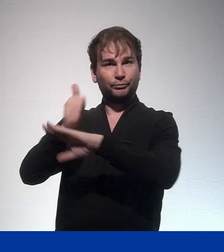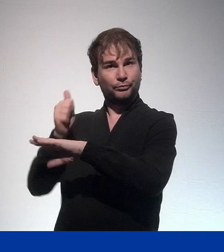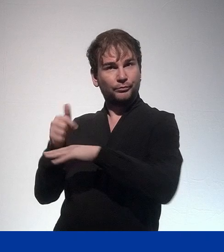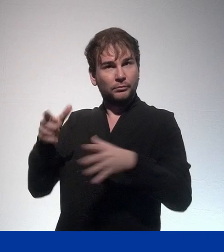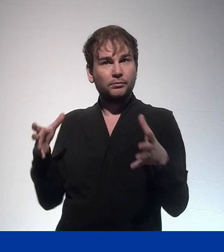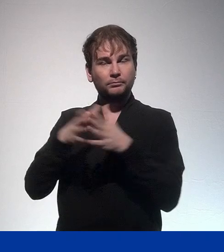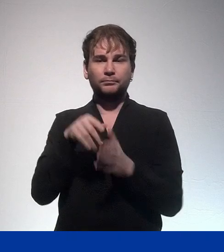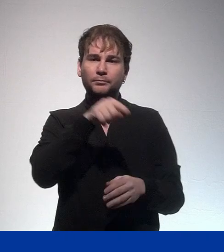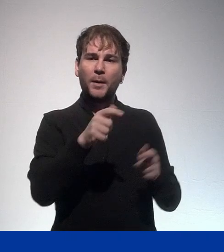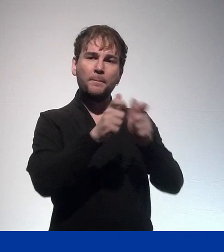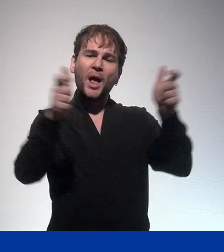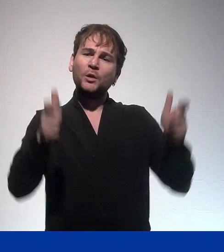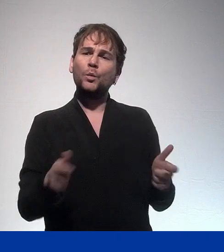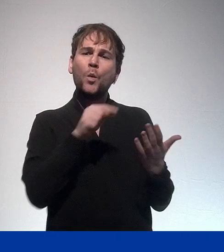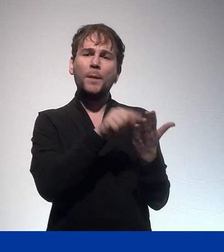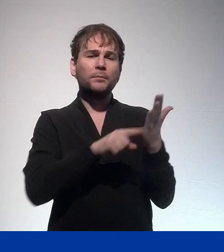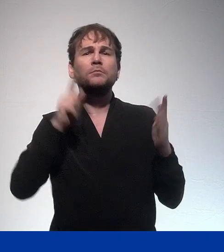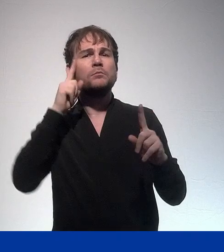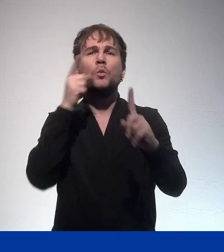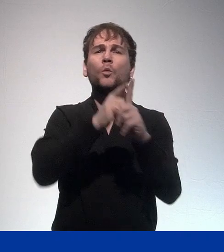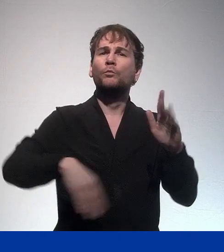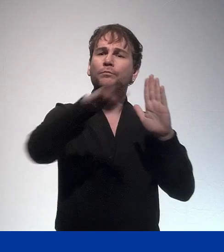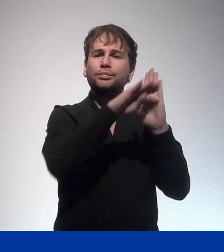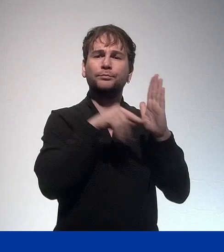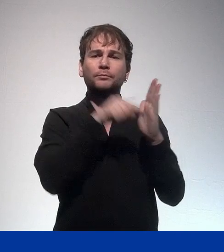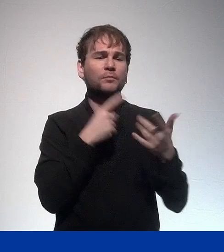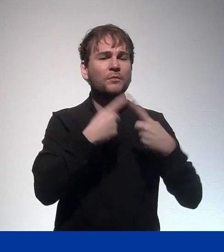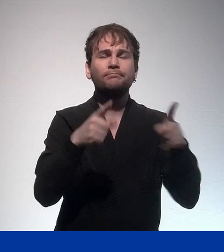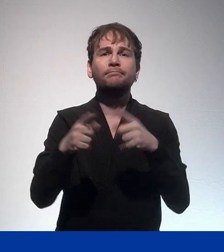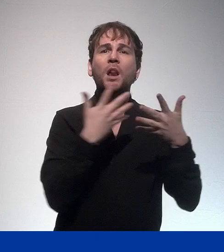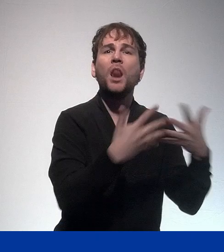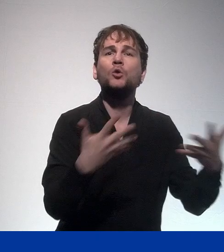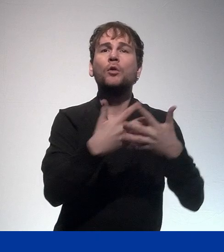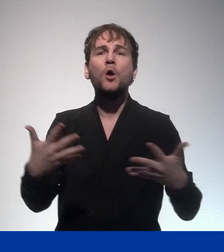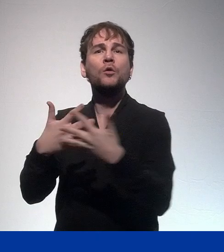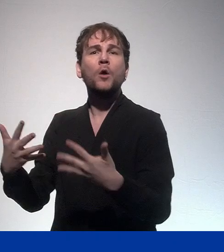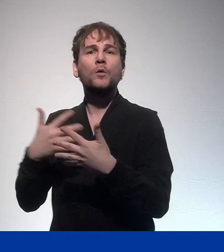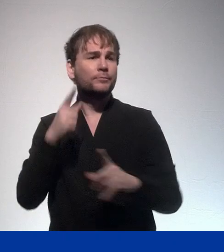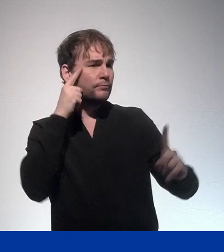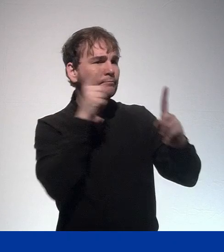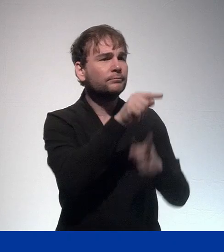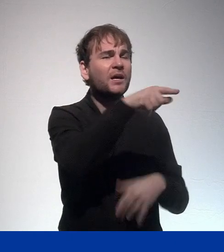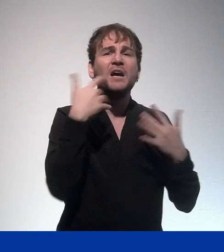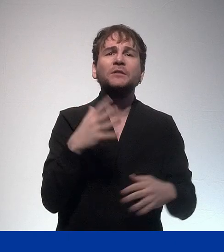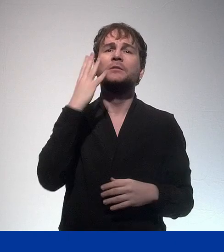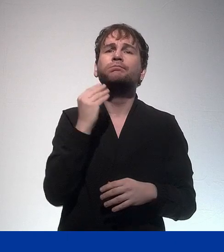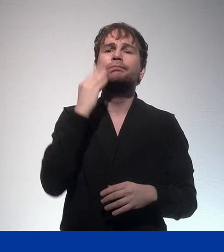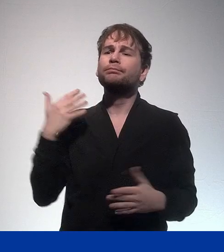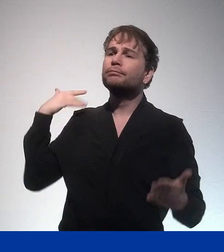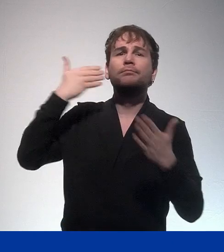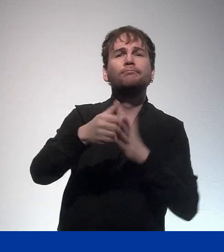multilingual digital platform for youth work together with the European Commission. So it will be a place where practitioners